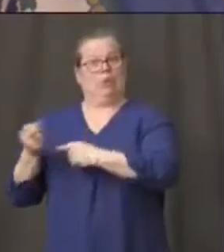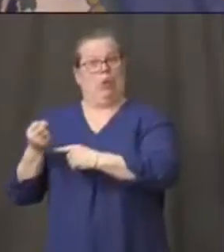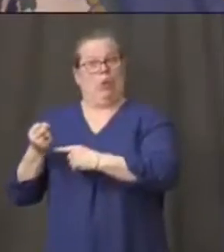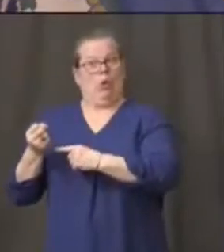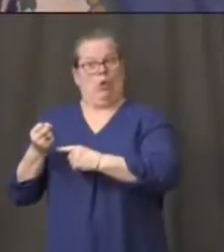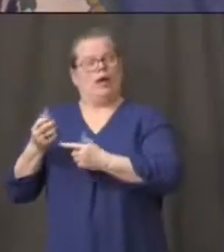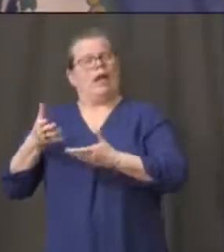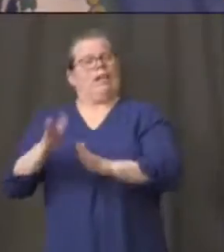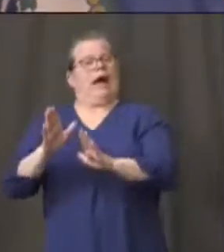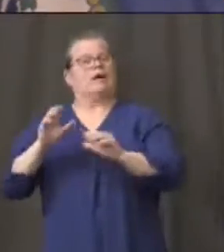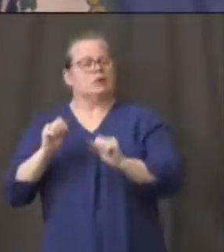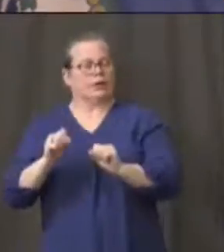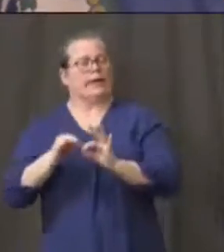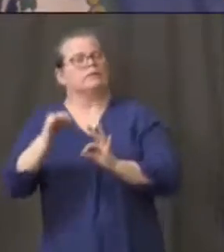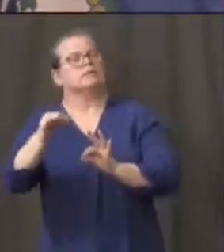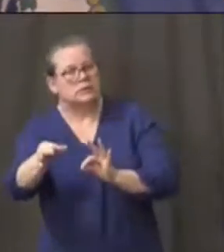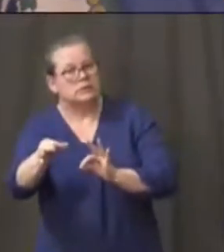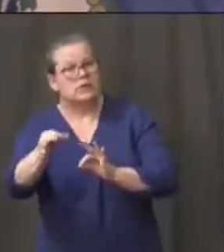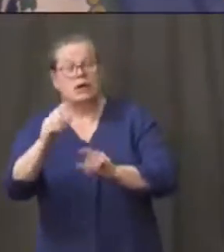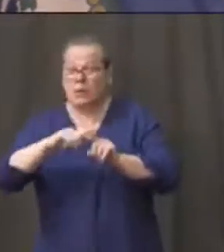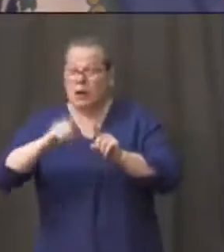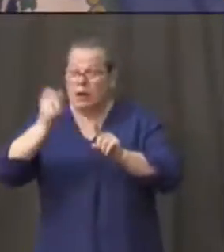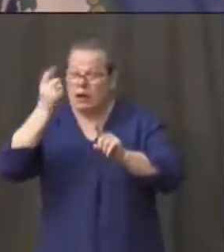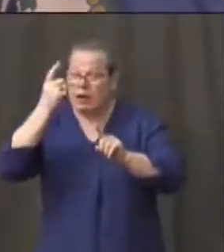pointed out that we probably have about